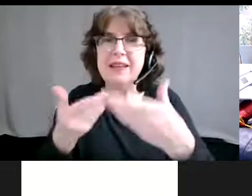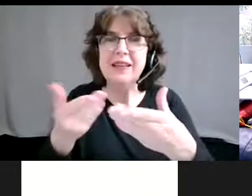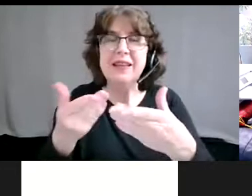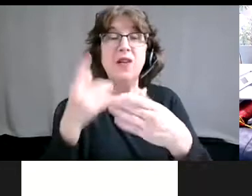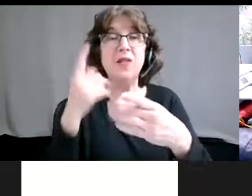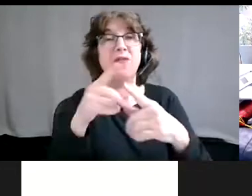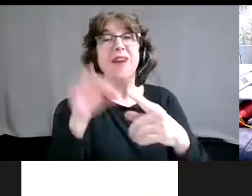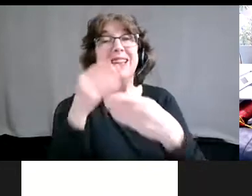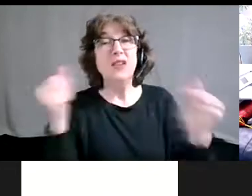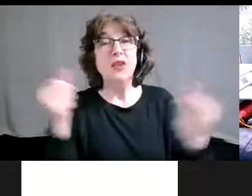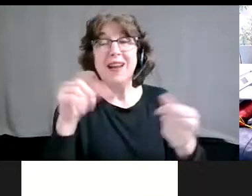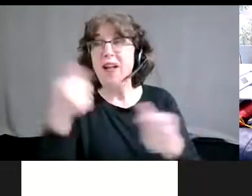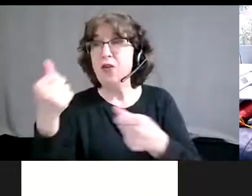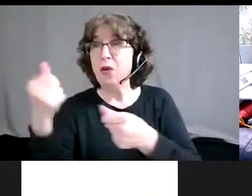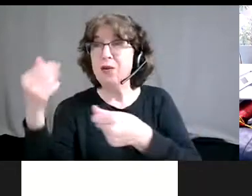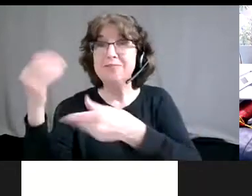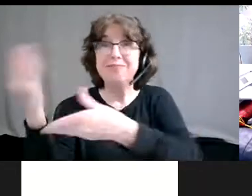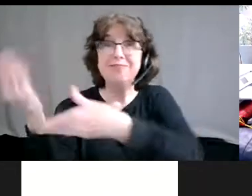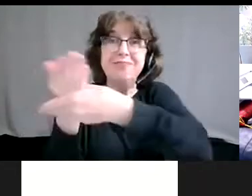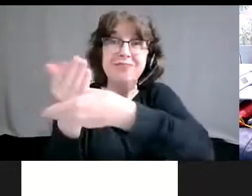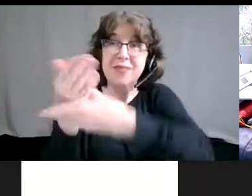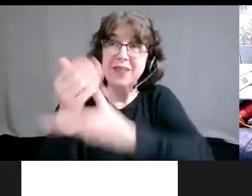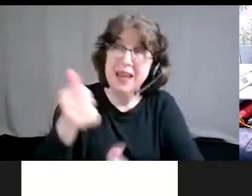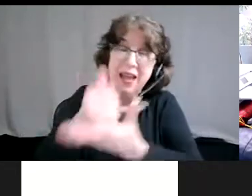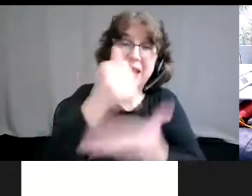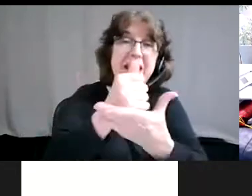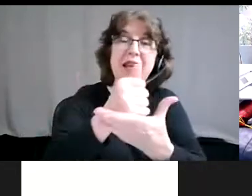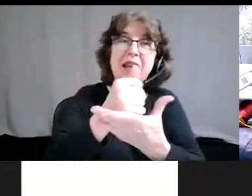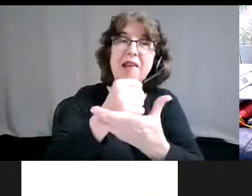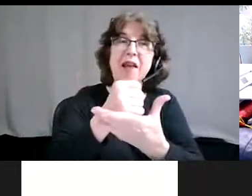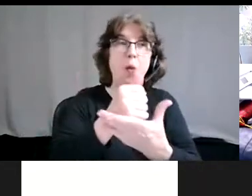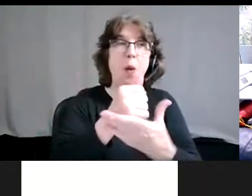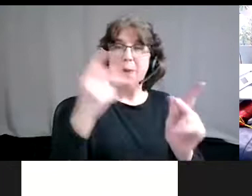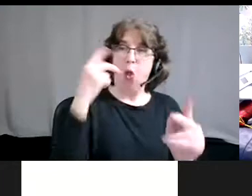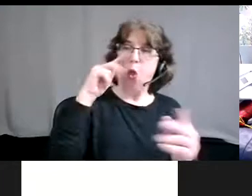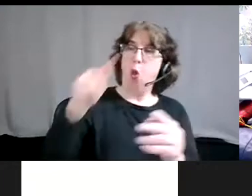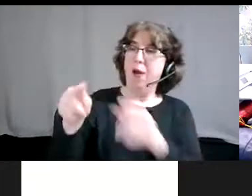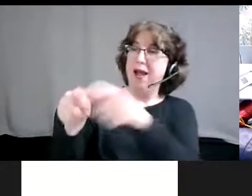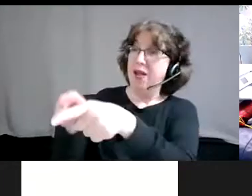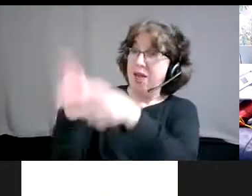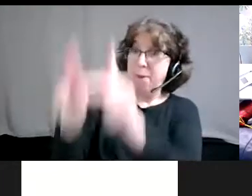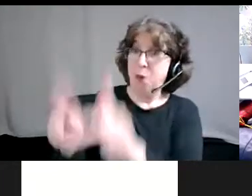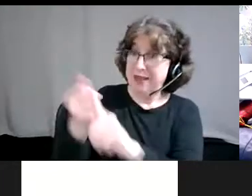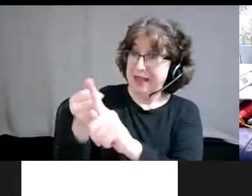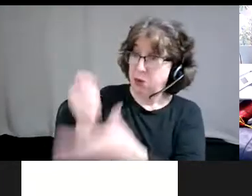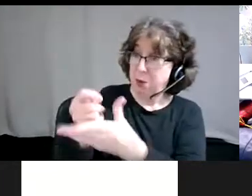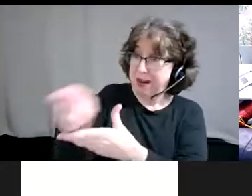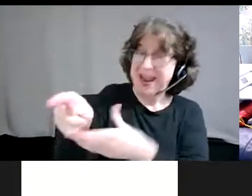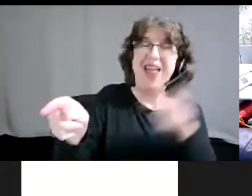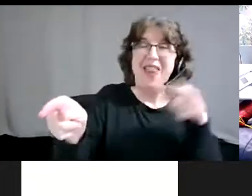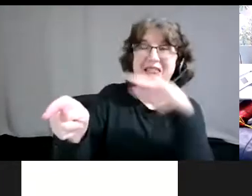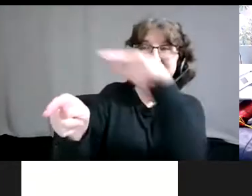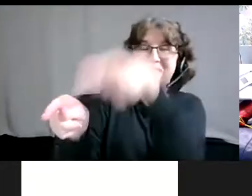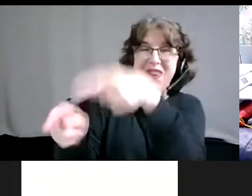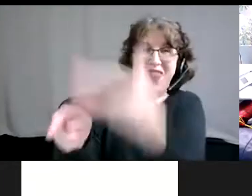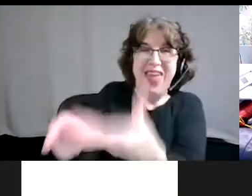folks are at the center of their care and that they have the right and the choice to be in their body mind